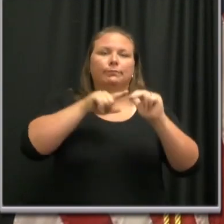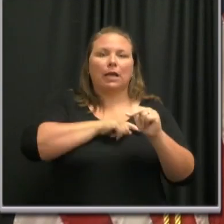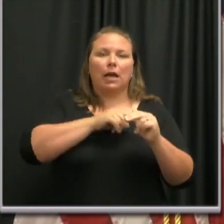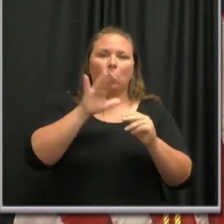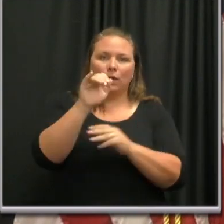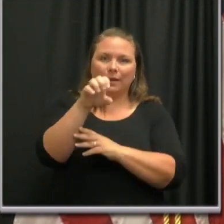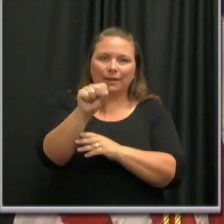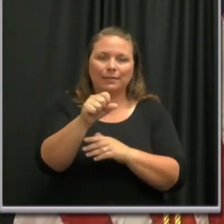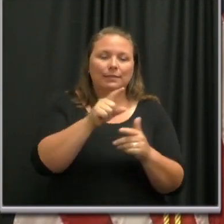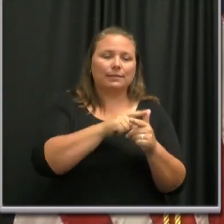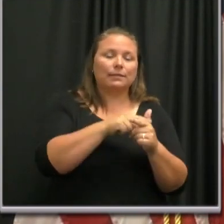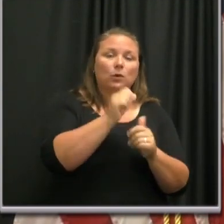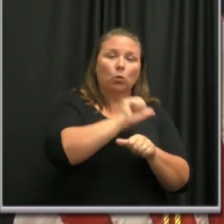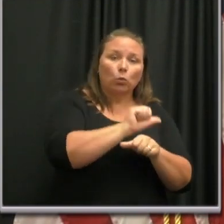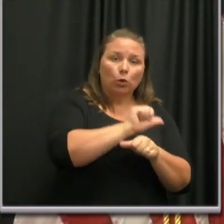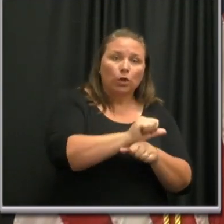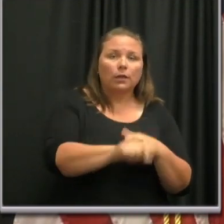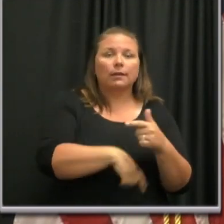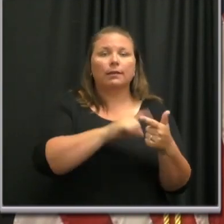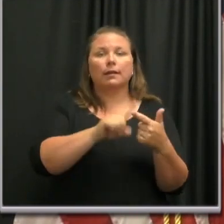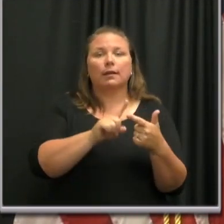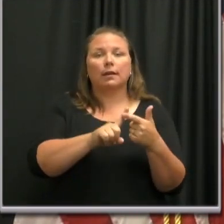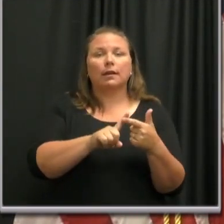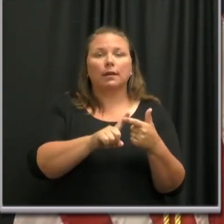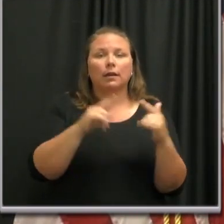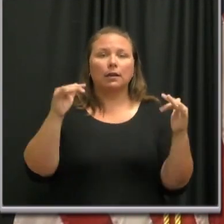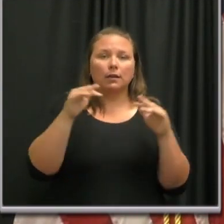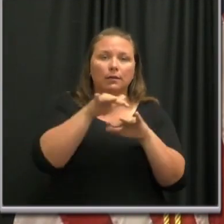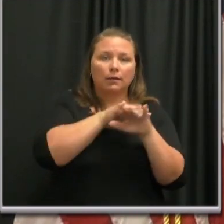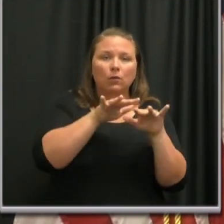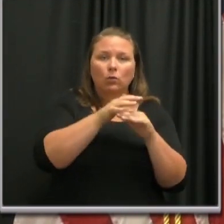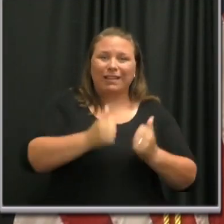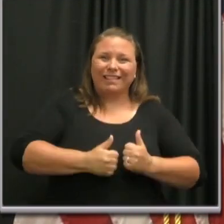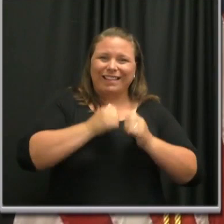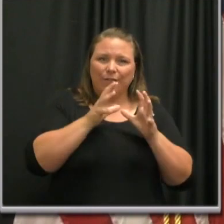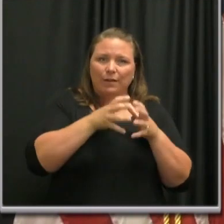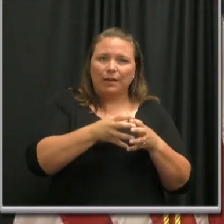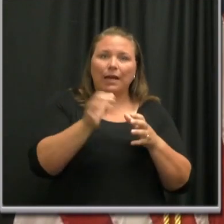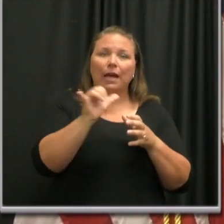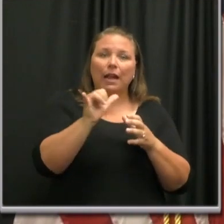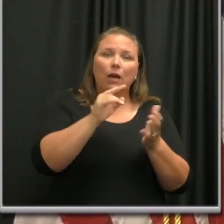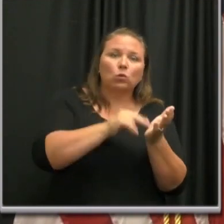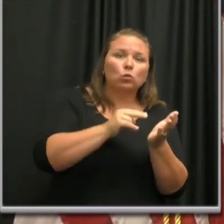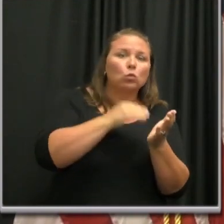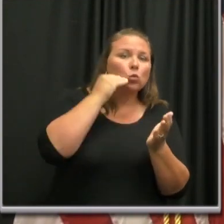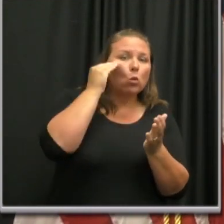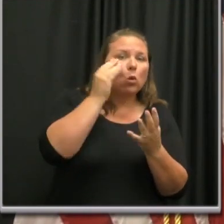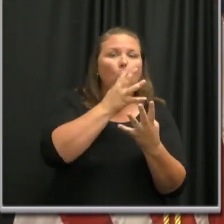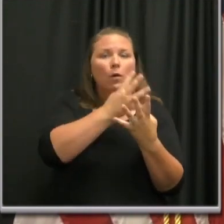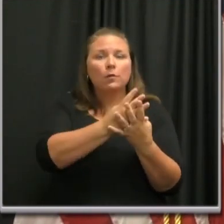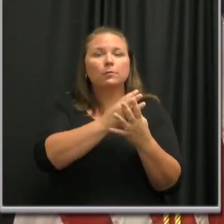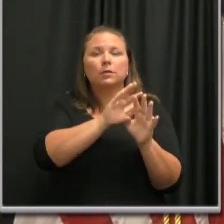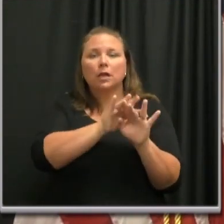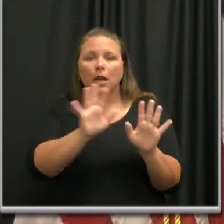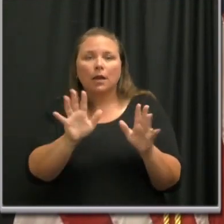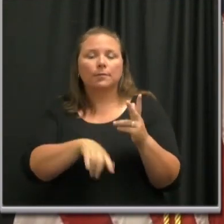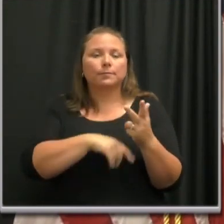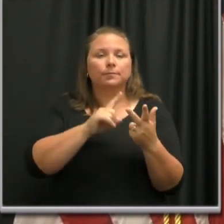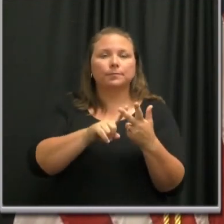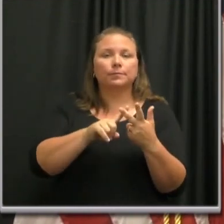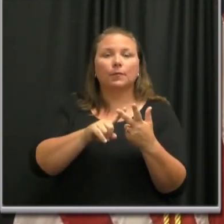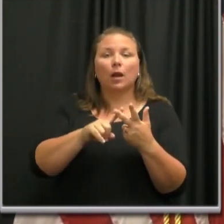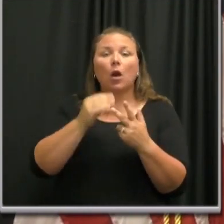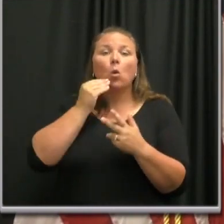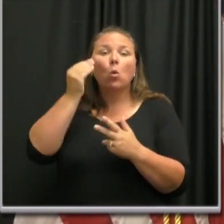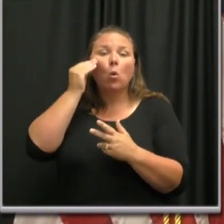work, as mentioned above, congregate living, such as long-term care facilities and nursing homes, household